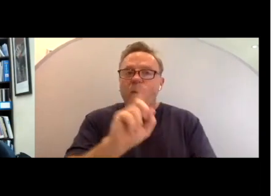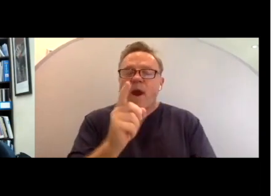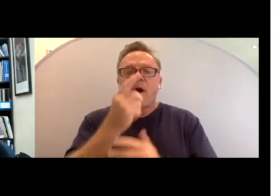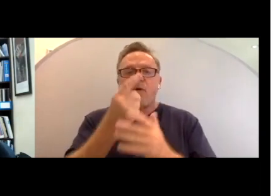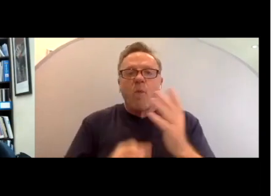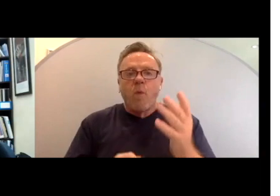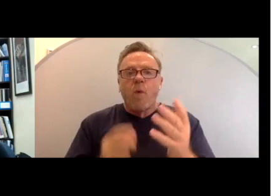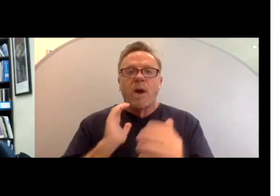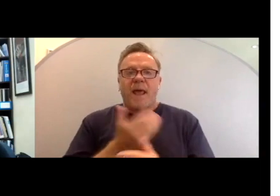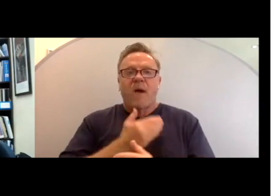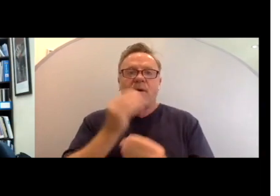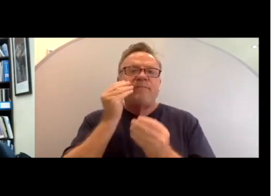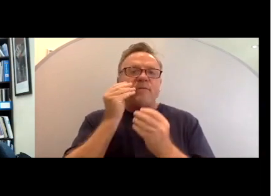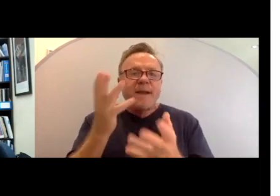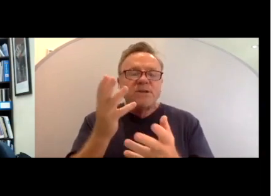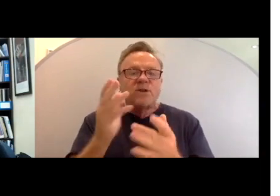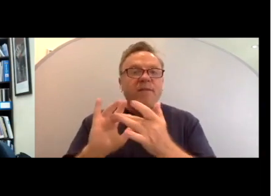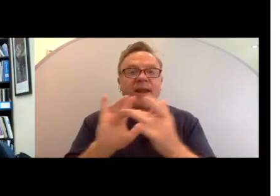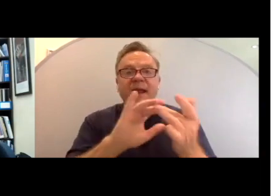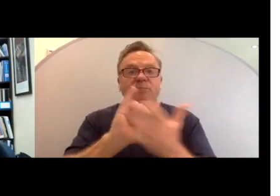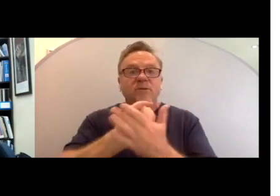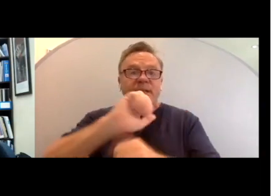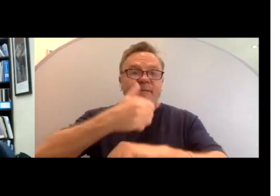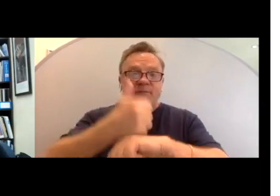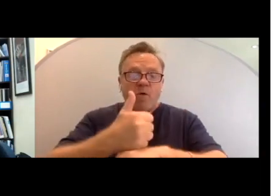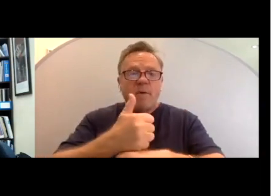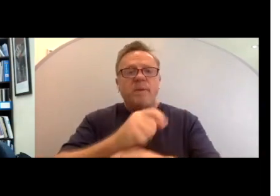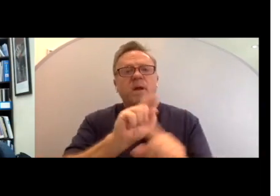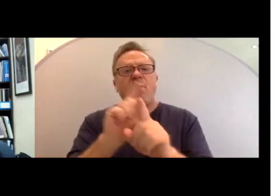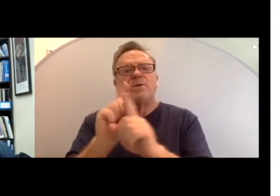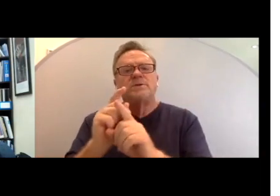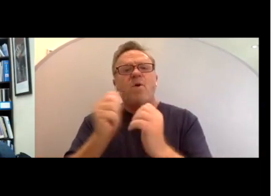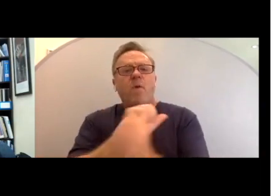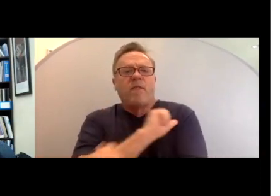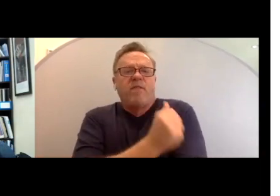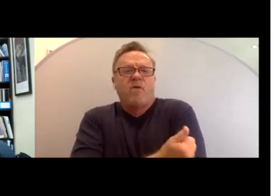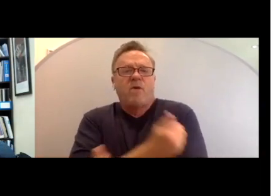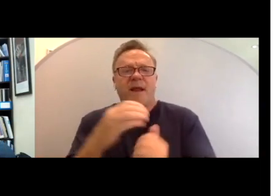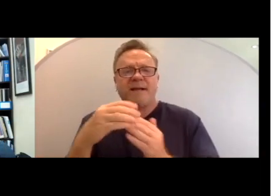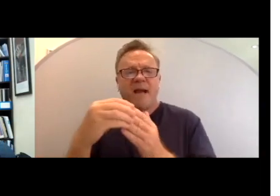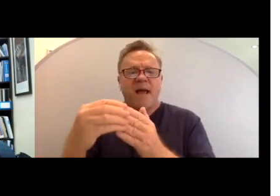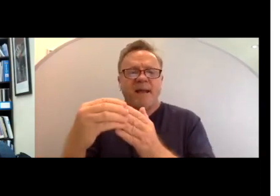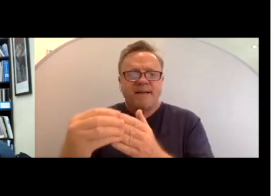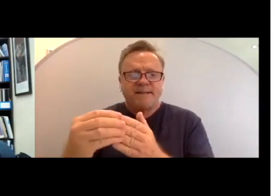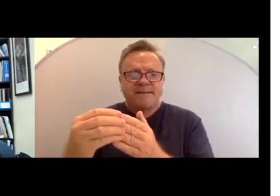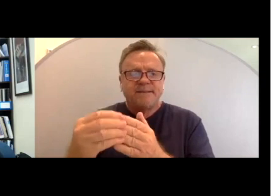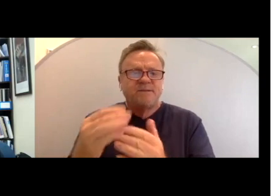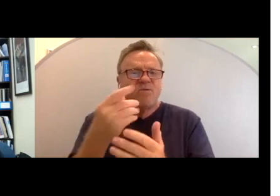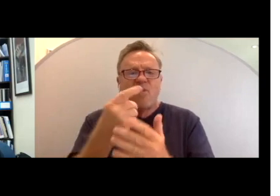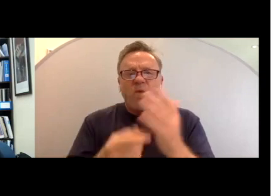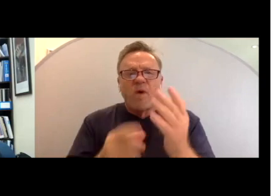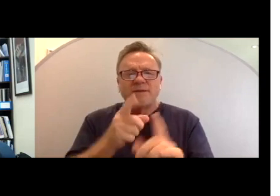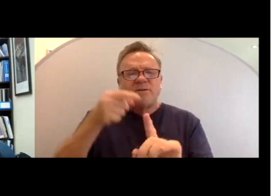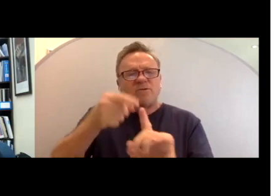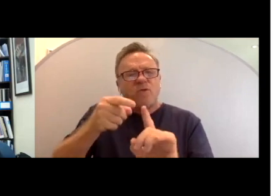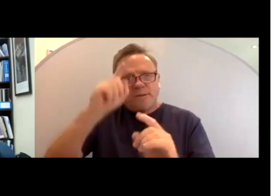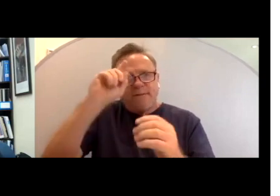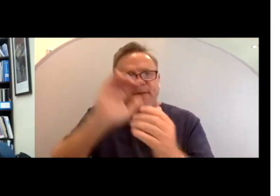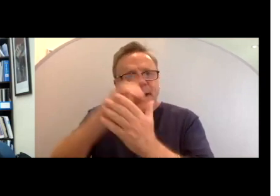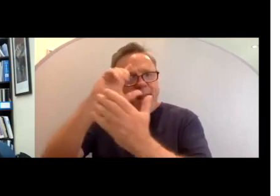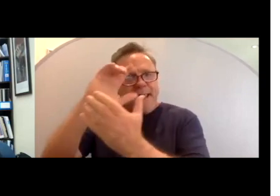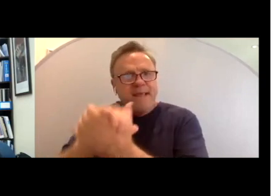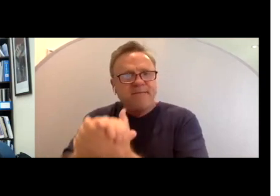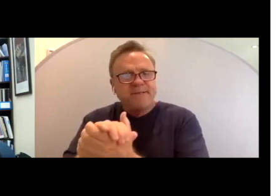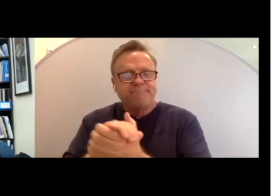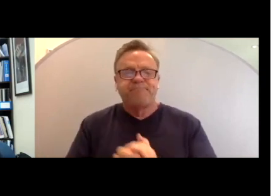information is, the networks that are formed, and then also authority and guidance, what's the source of beliefs. So